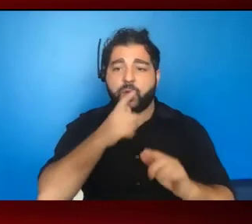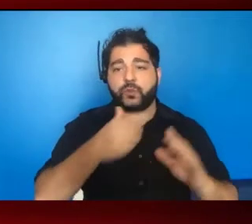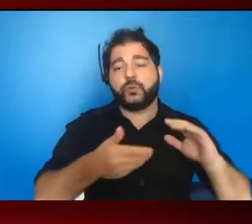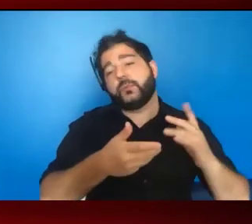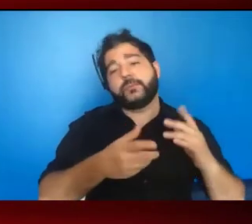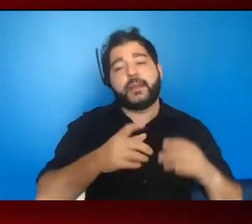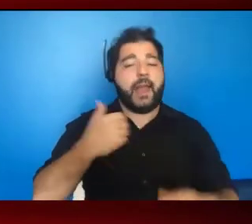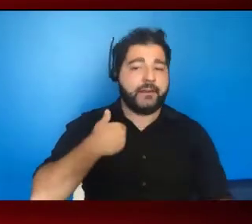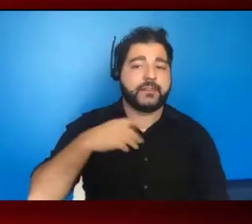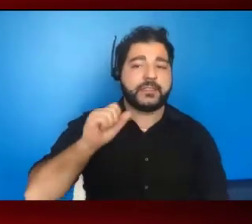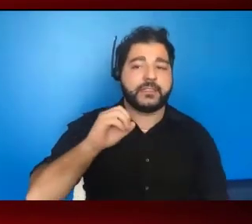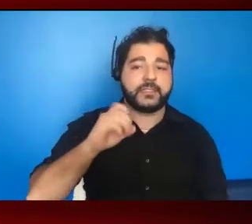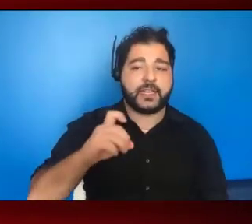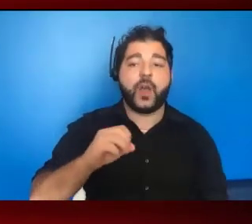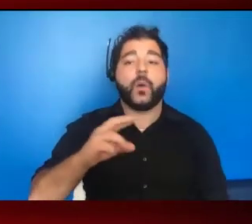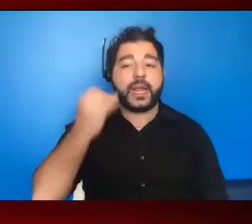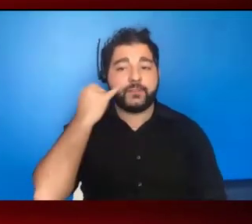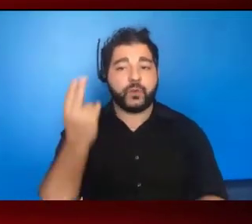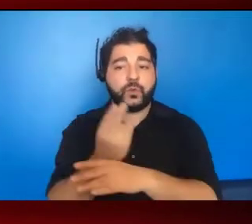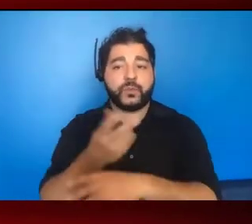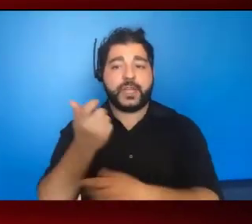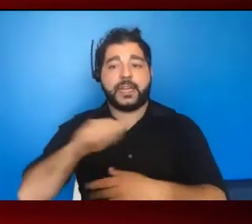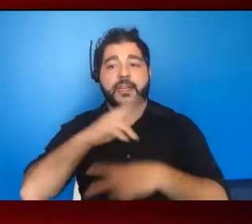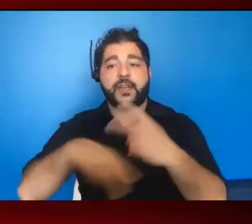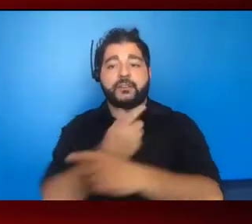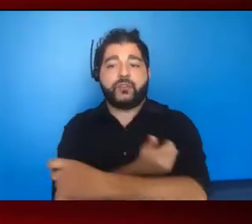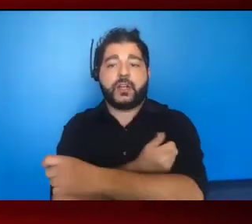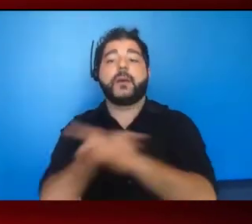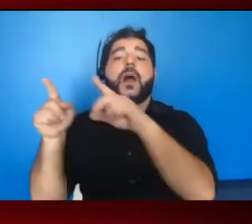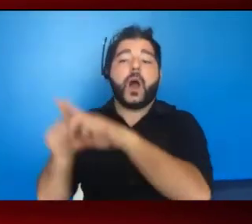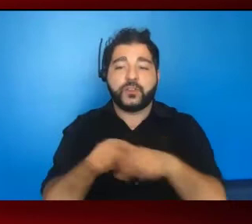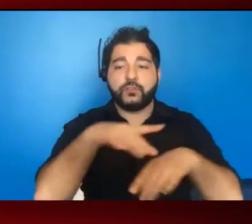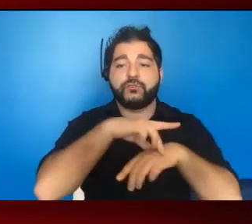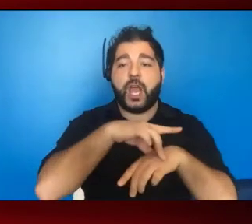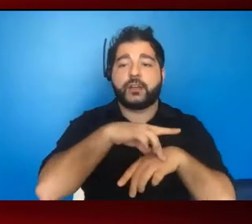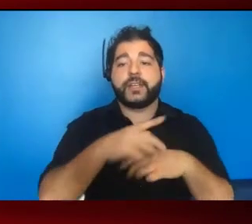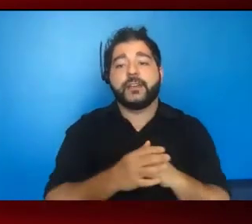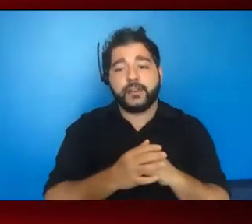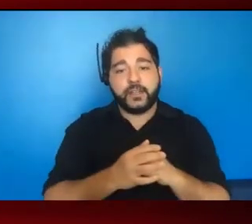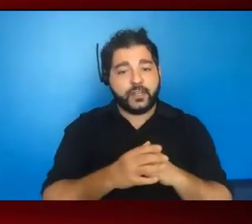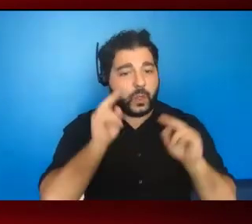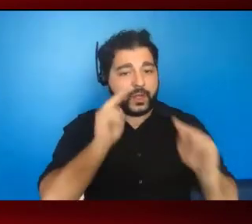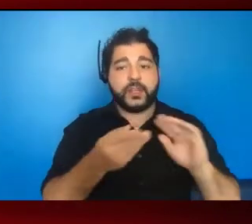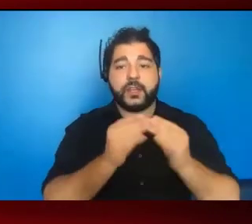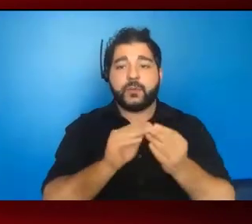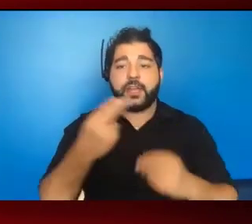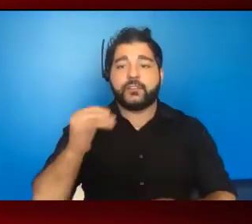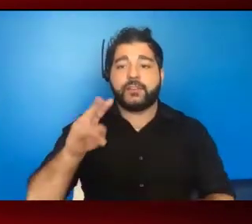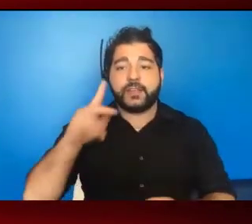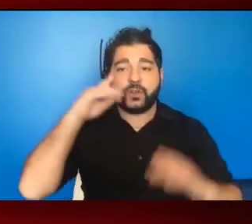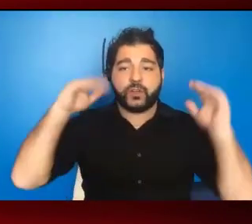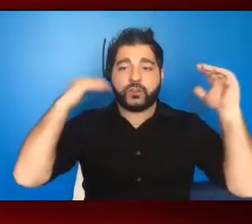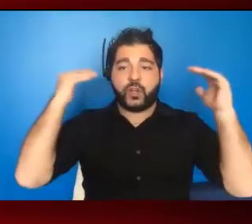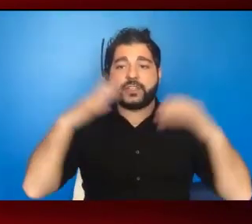with or whether or not you use drugs, but it's also about geography. So when you look at the rates of diagnosis of HIV among adults and